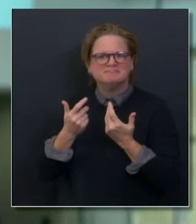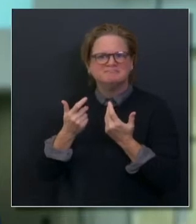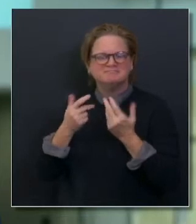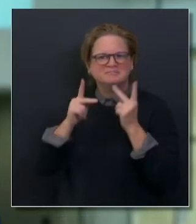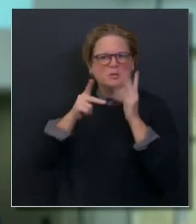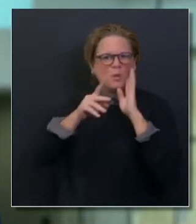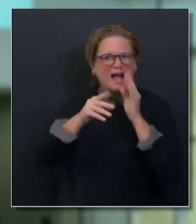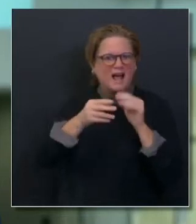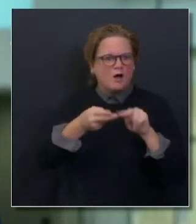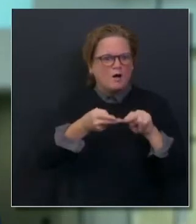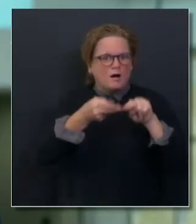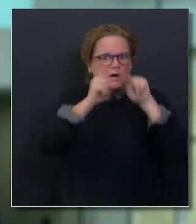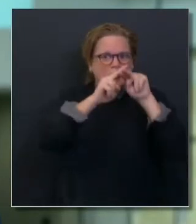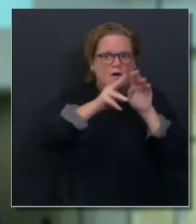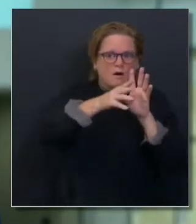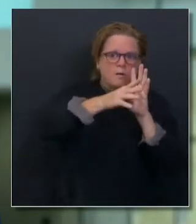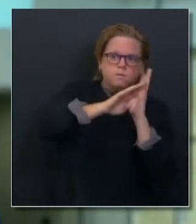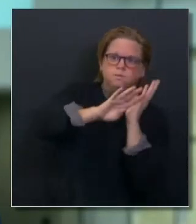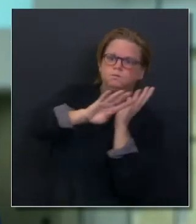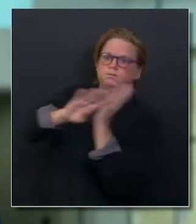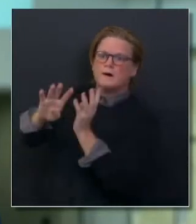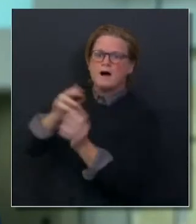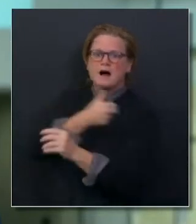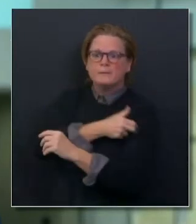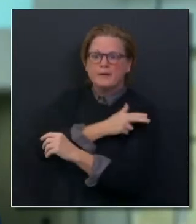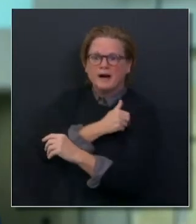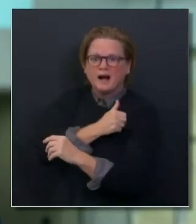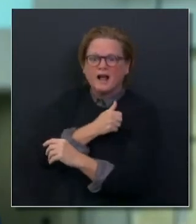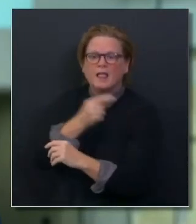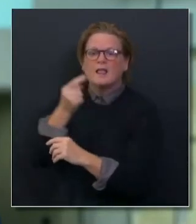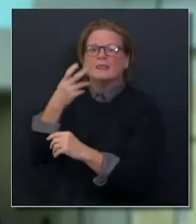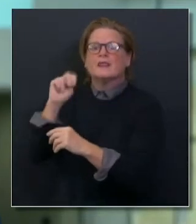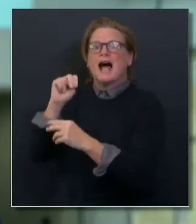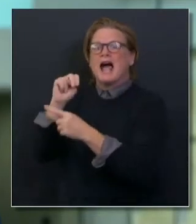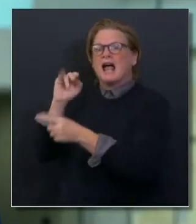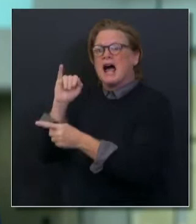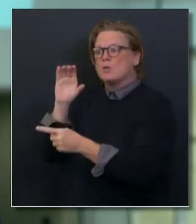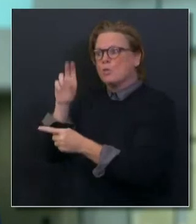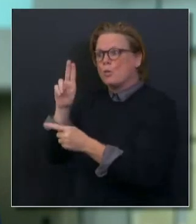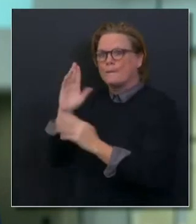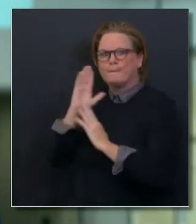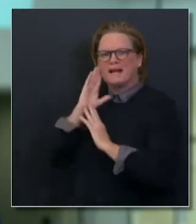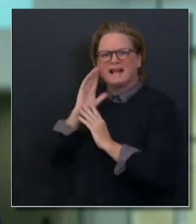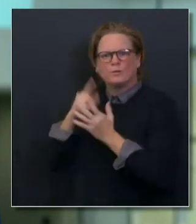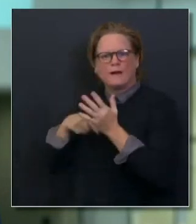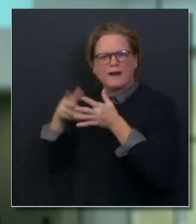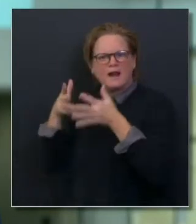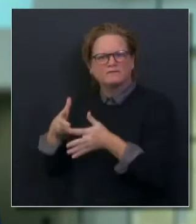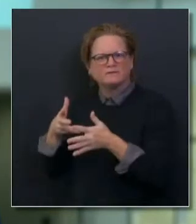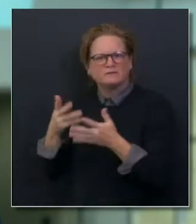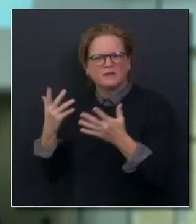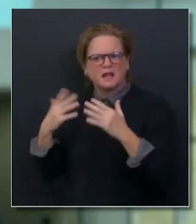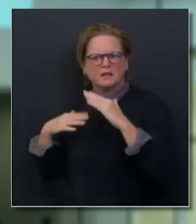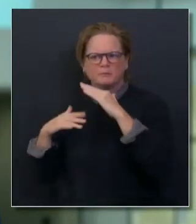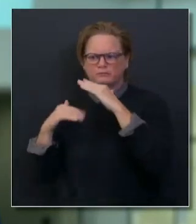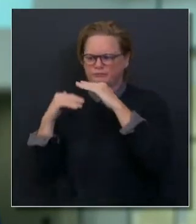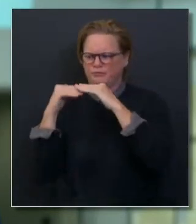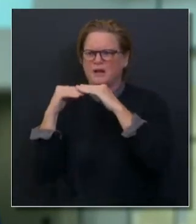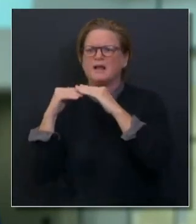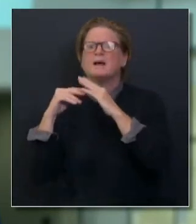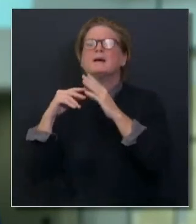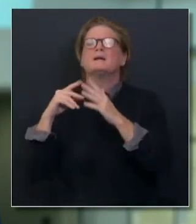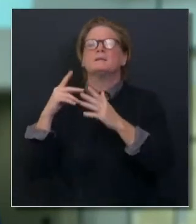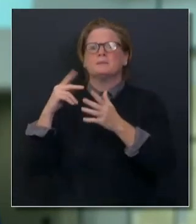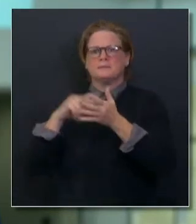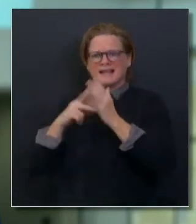inpatient hospital bed that might need that ICU bed are going to increase. So even though we talk about today